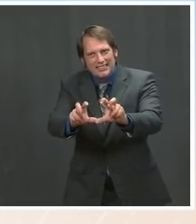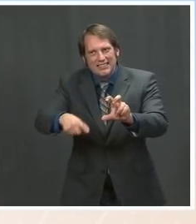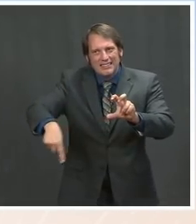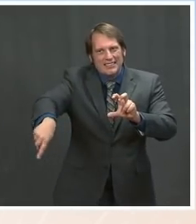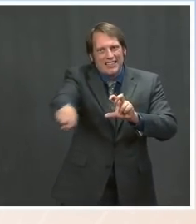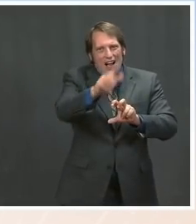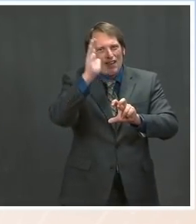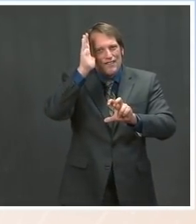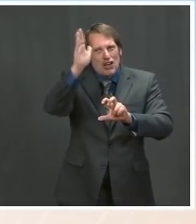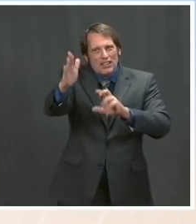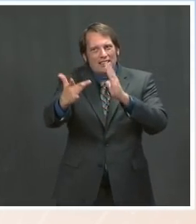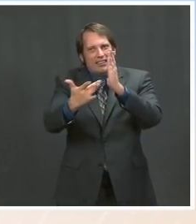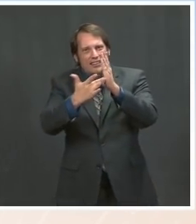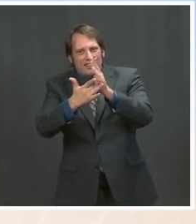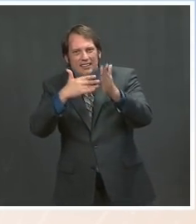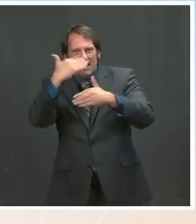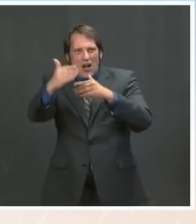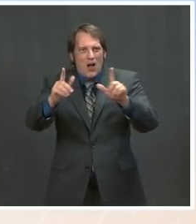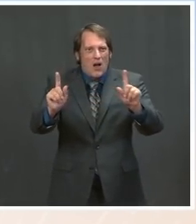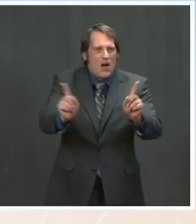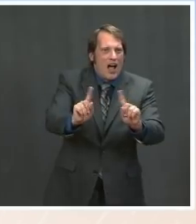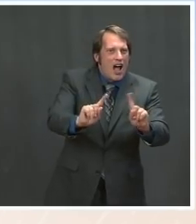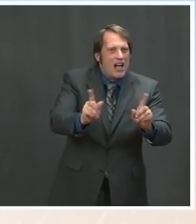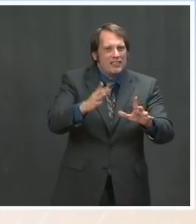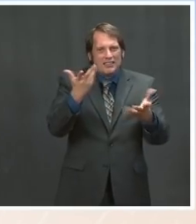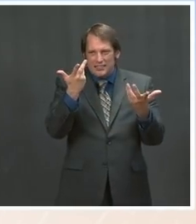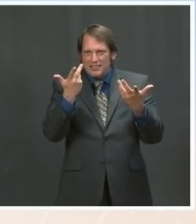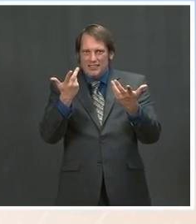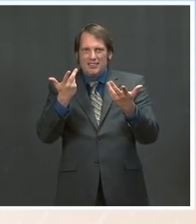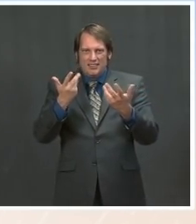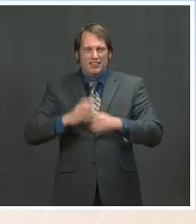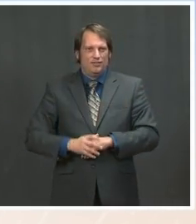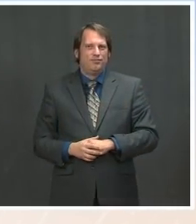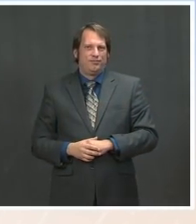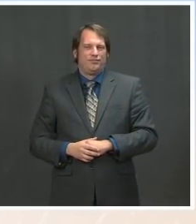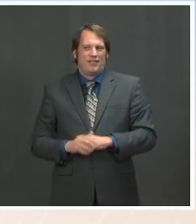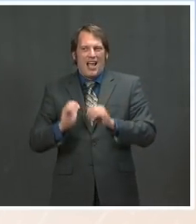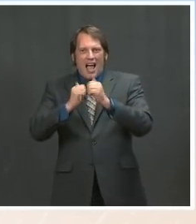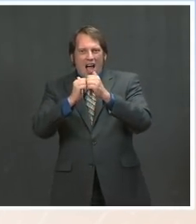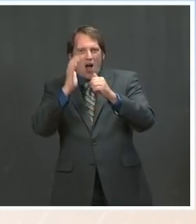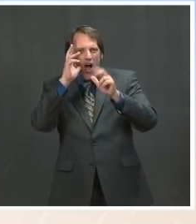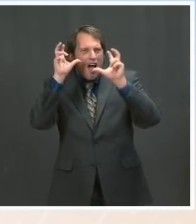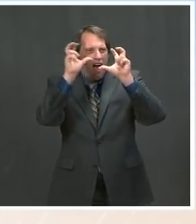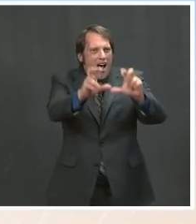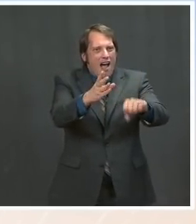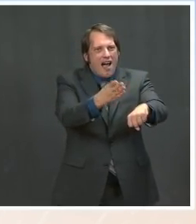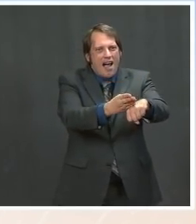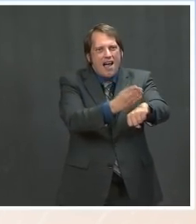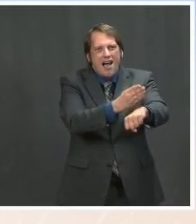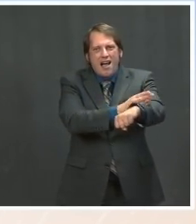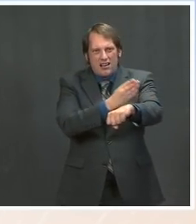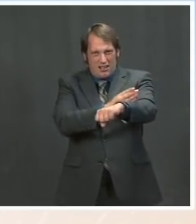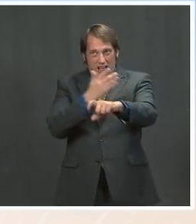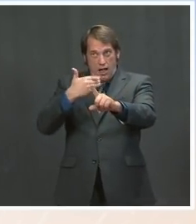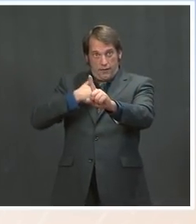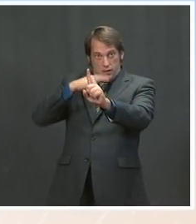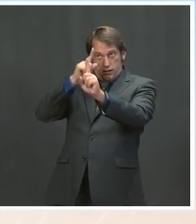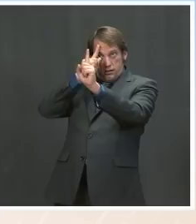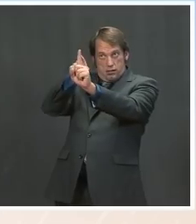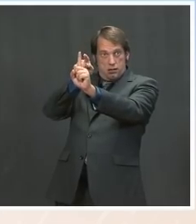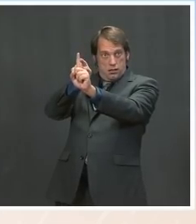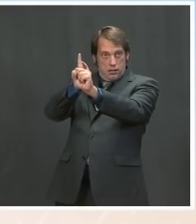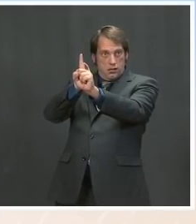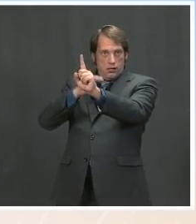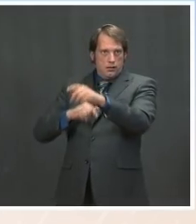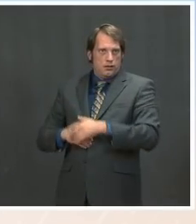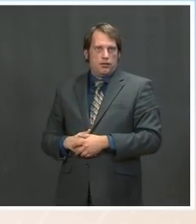and create jobs where we're also able to meet our targets that we'll set. So, he thinks of